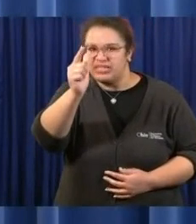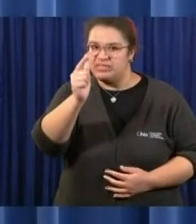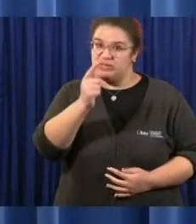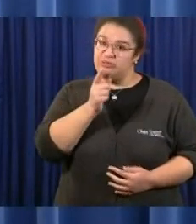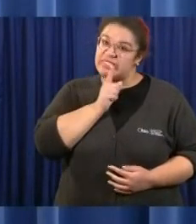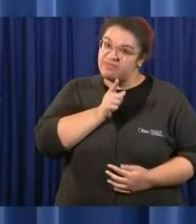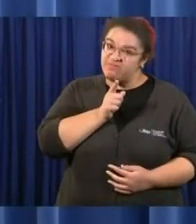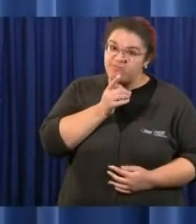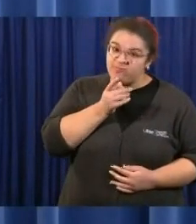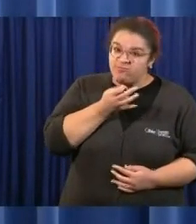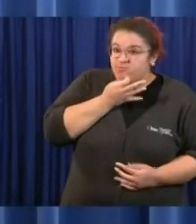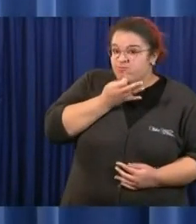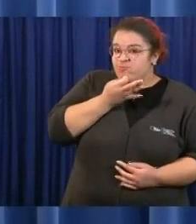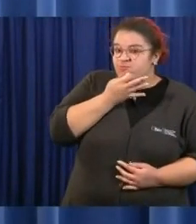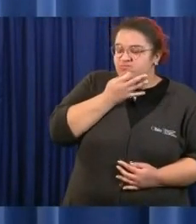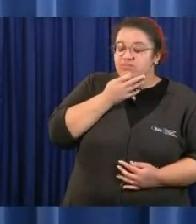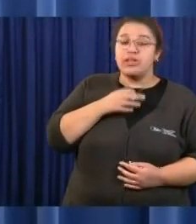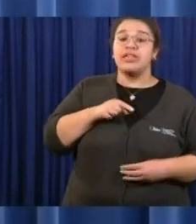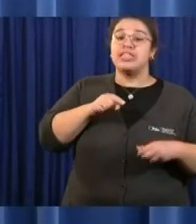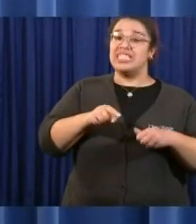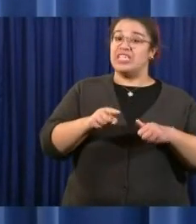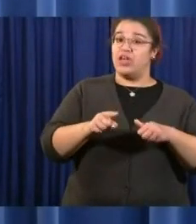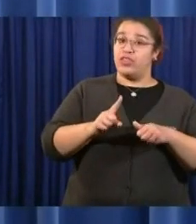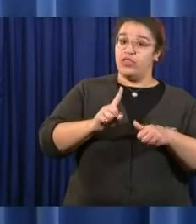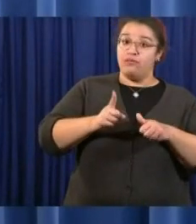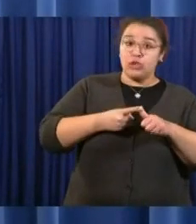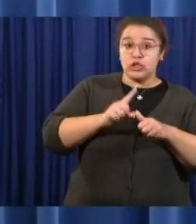or three more down the road? What should they be thinking?